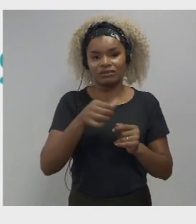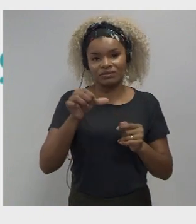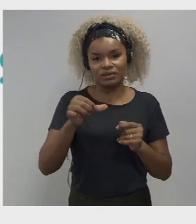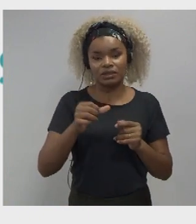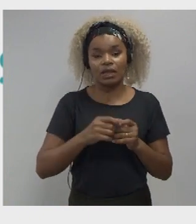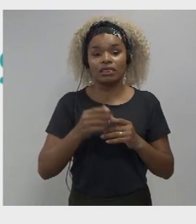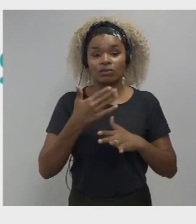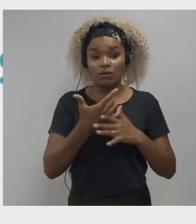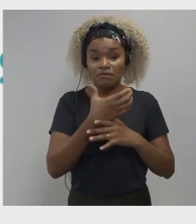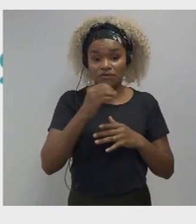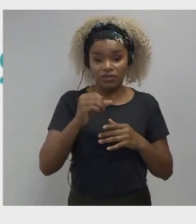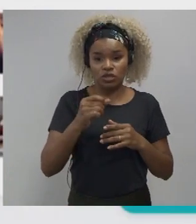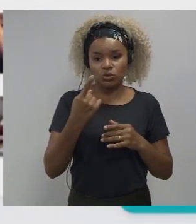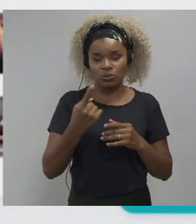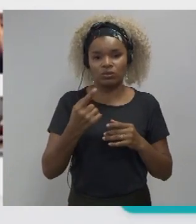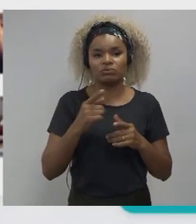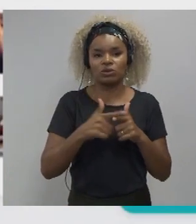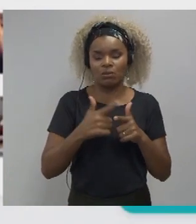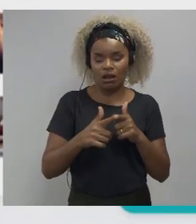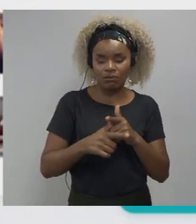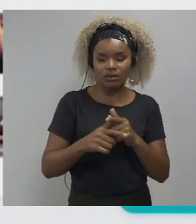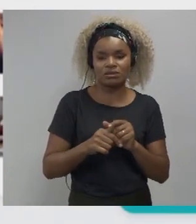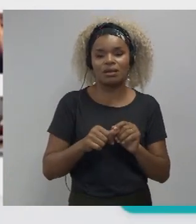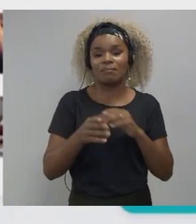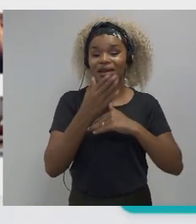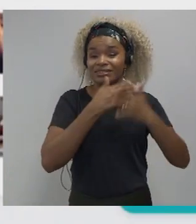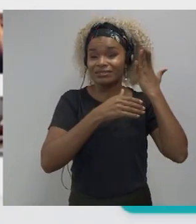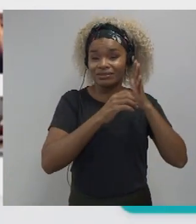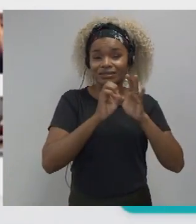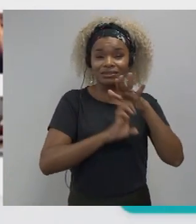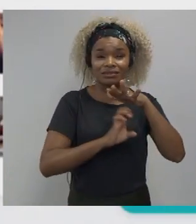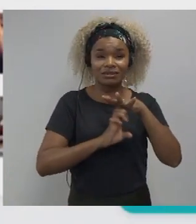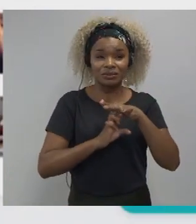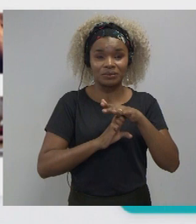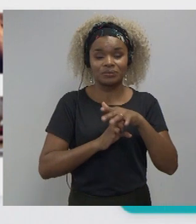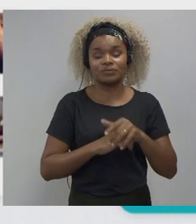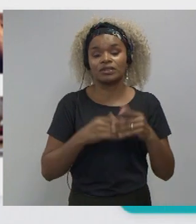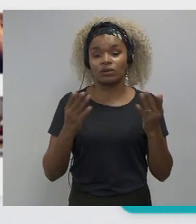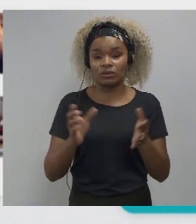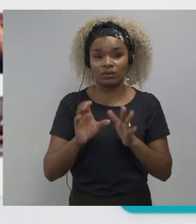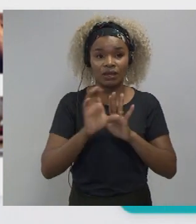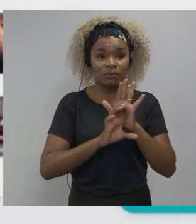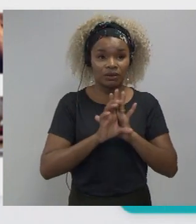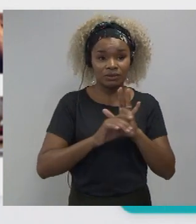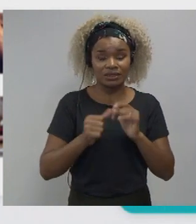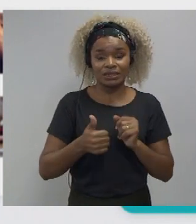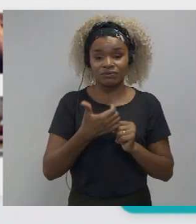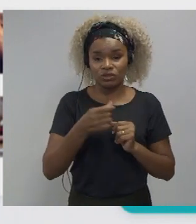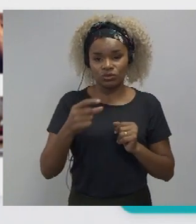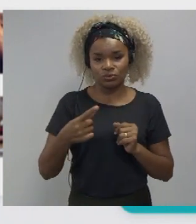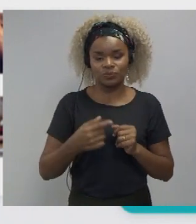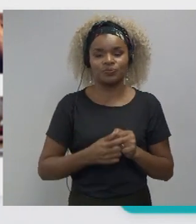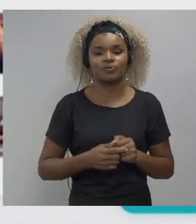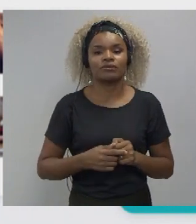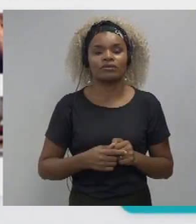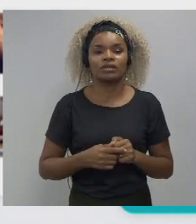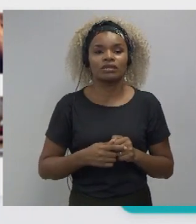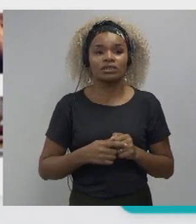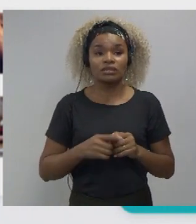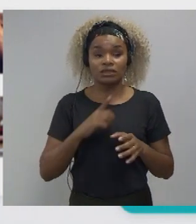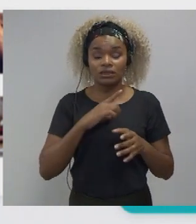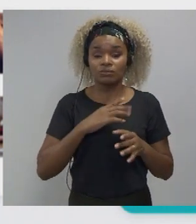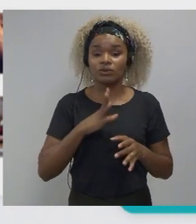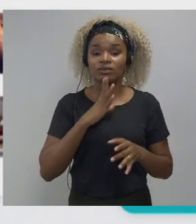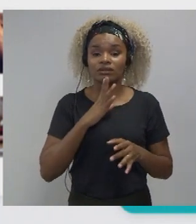we're trying to put 21st century skills and knowledge at the fingertips of public